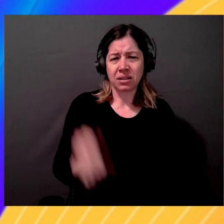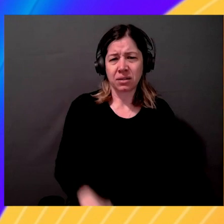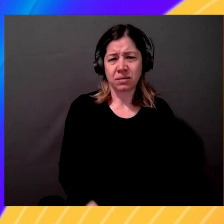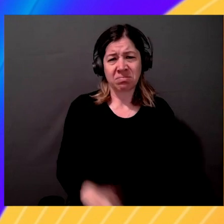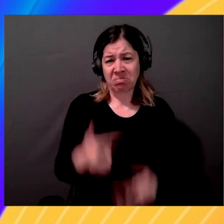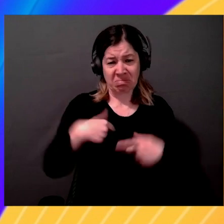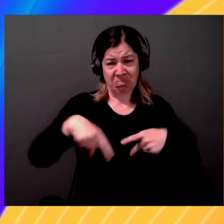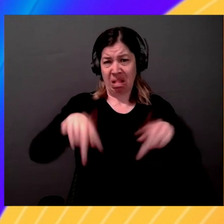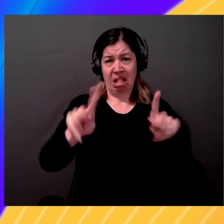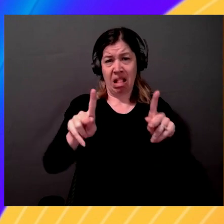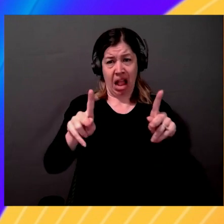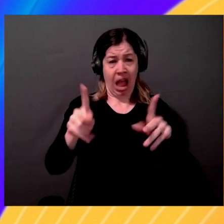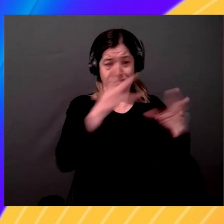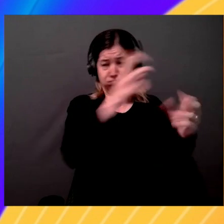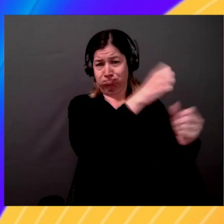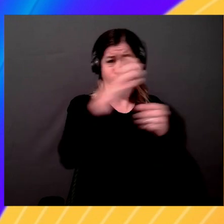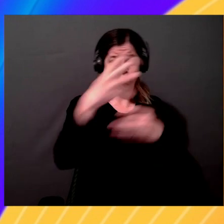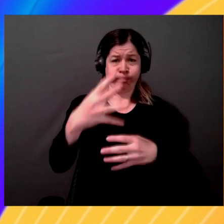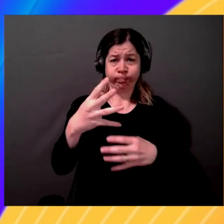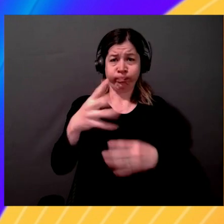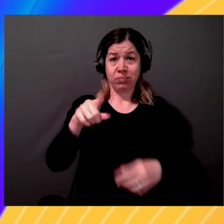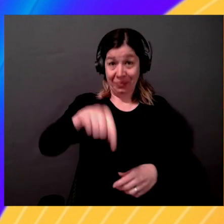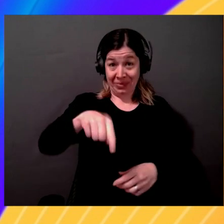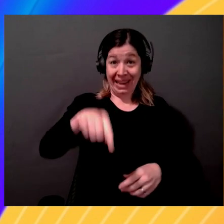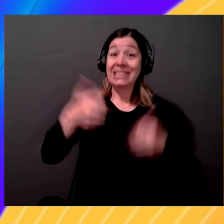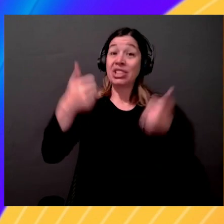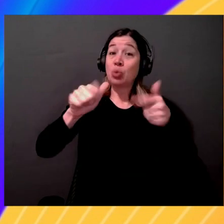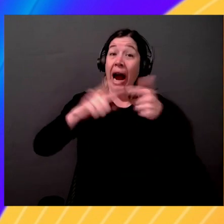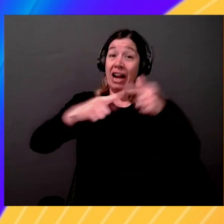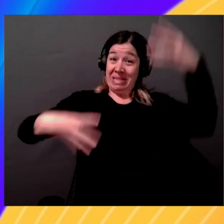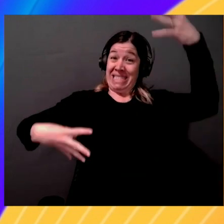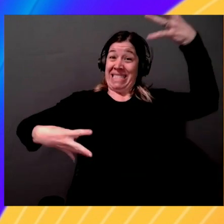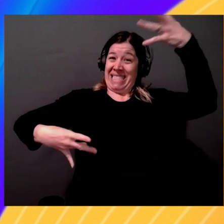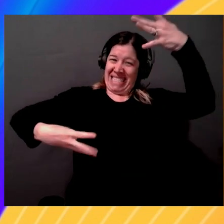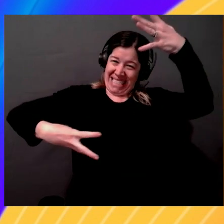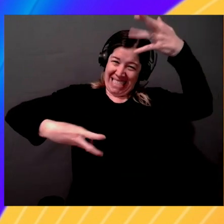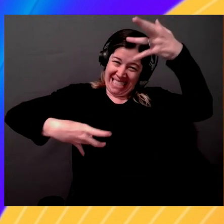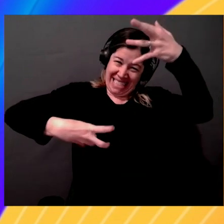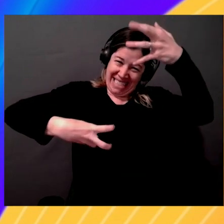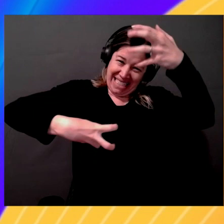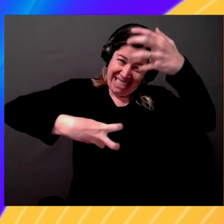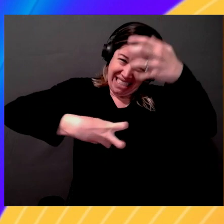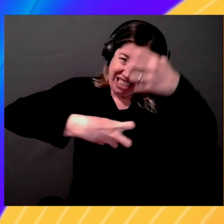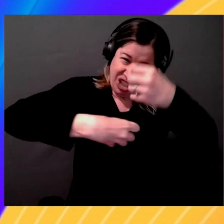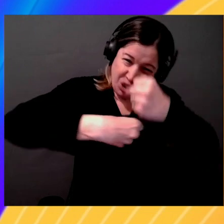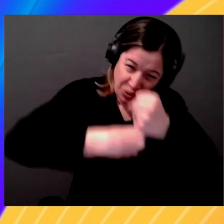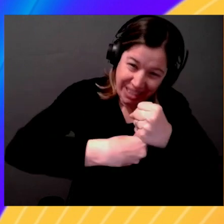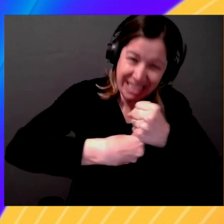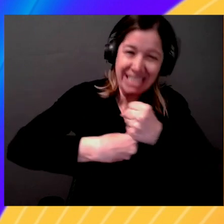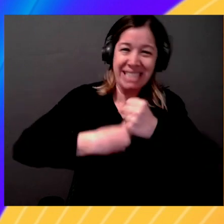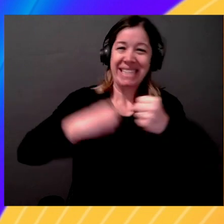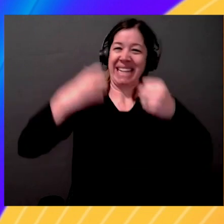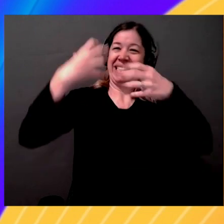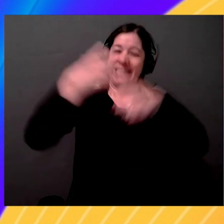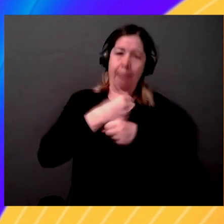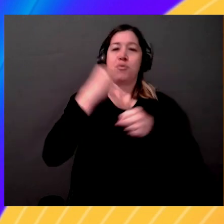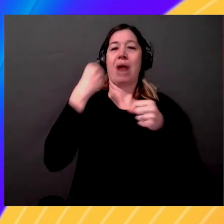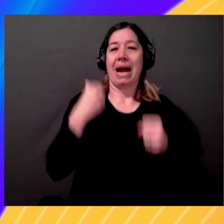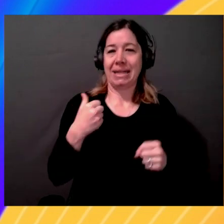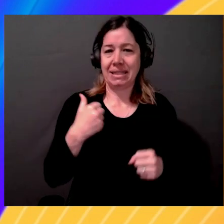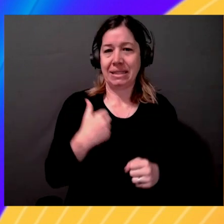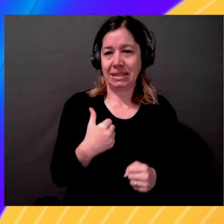In this case, it's actually trying to shrink it down, summarize in a consumable format. So as you can see at the bottom, this is the original content.